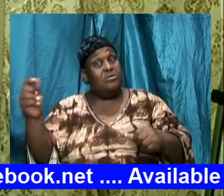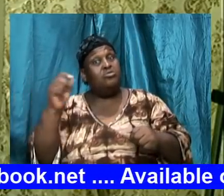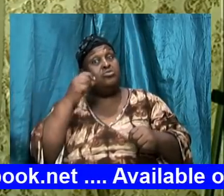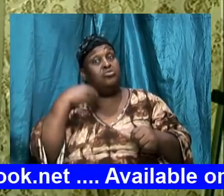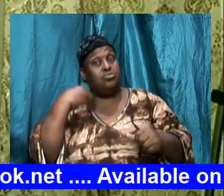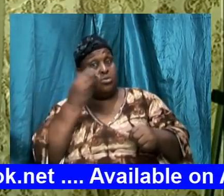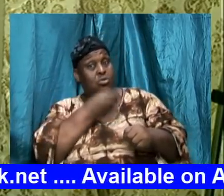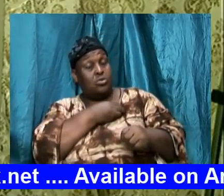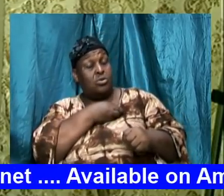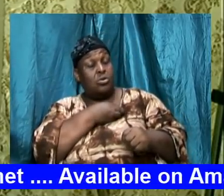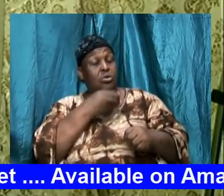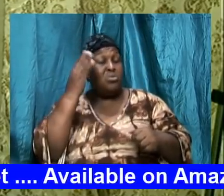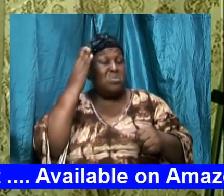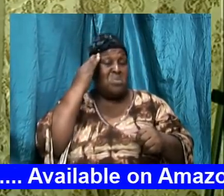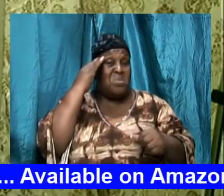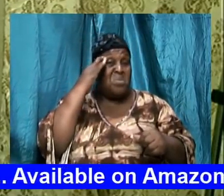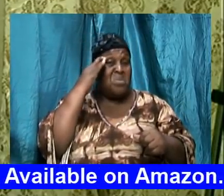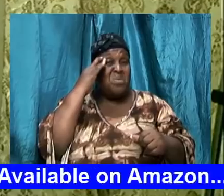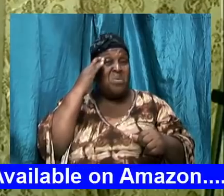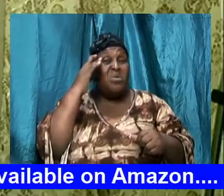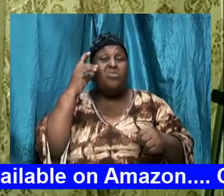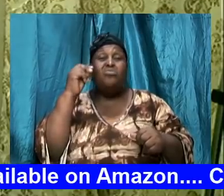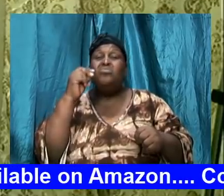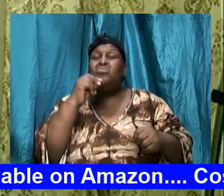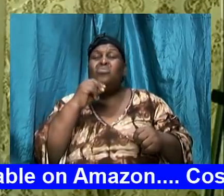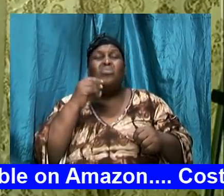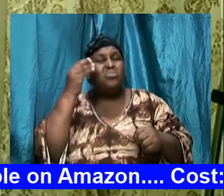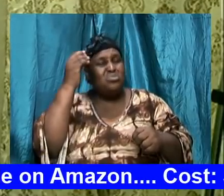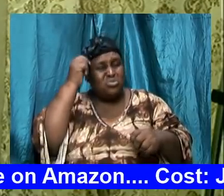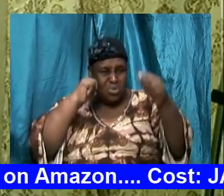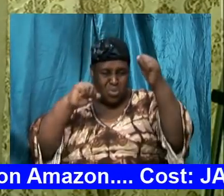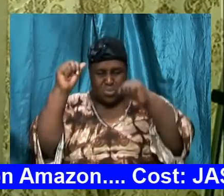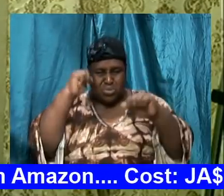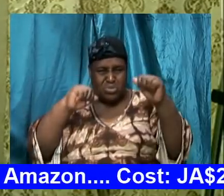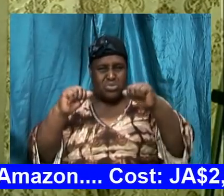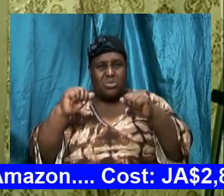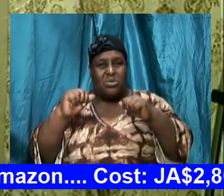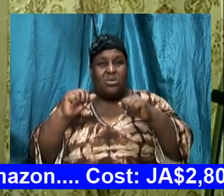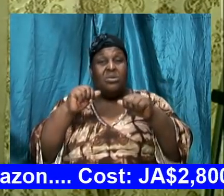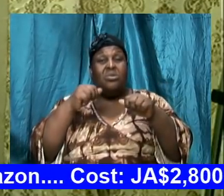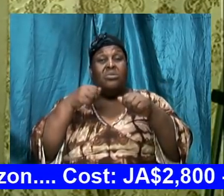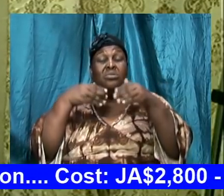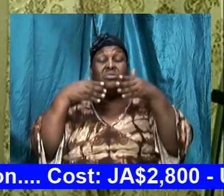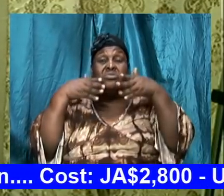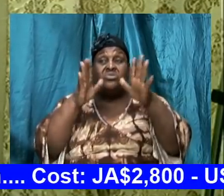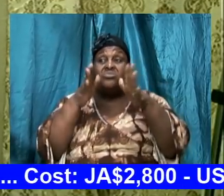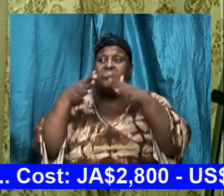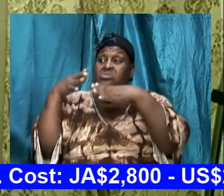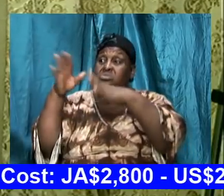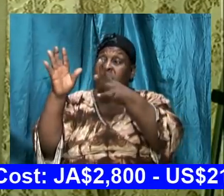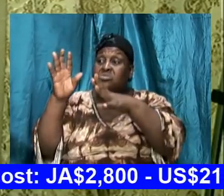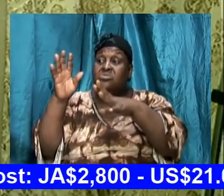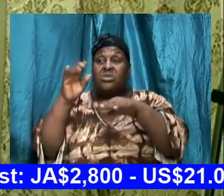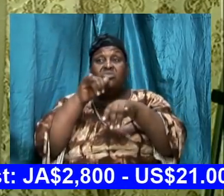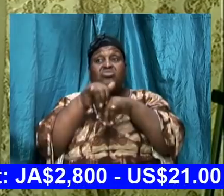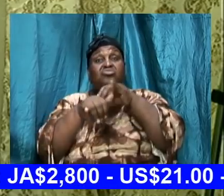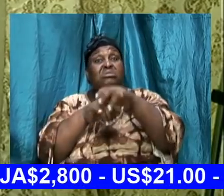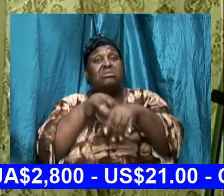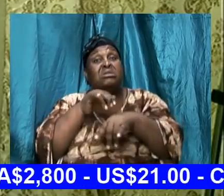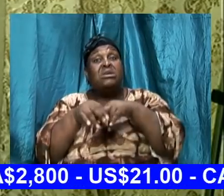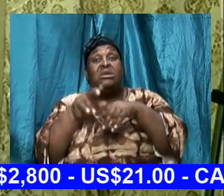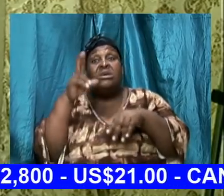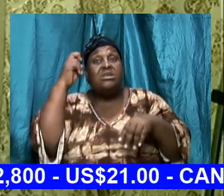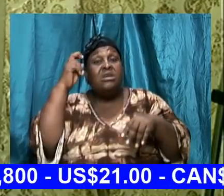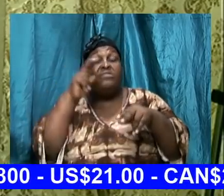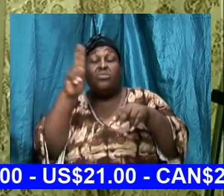shadow of a doubt the strategies that the devil is using to get at you and I and we need